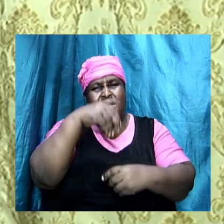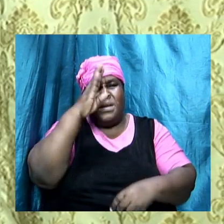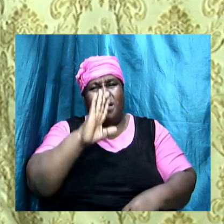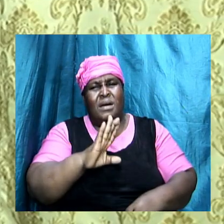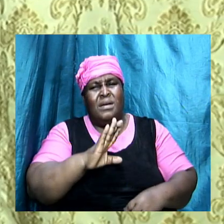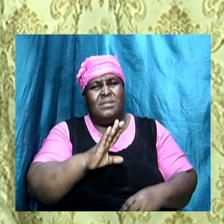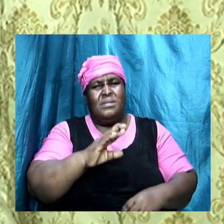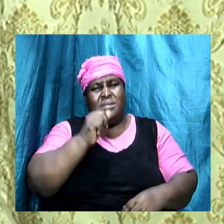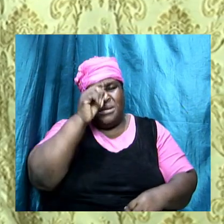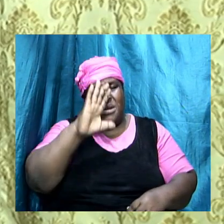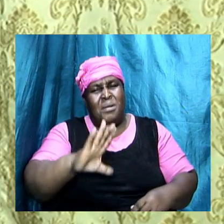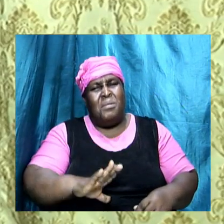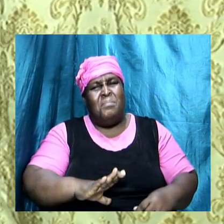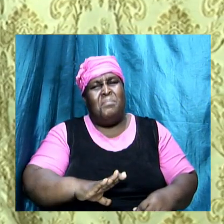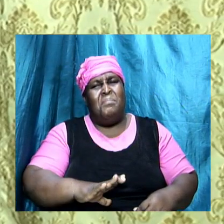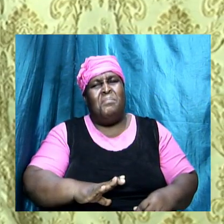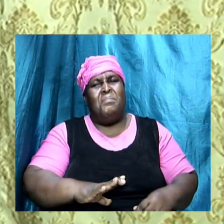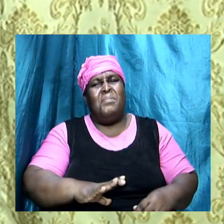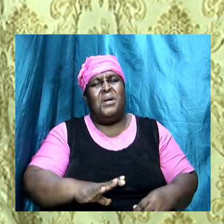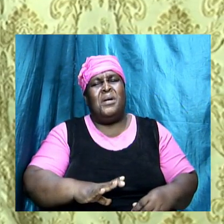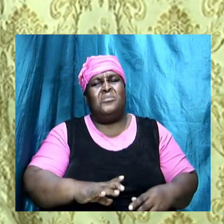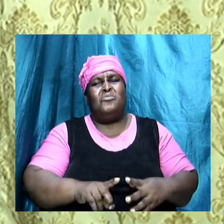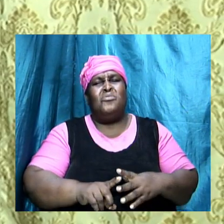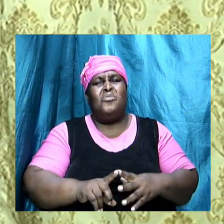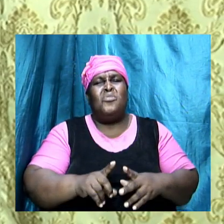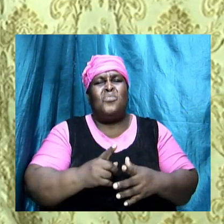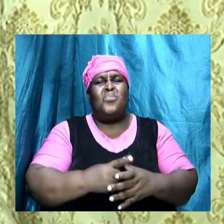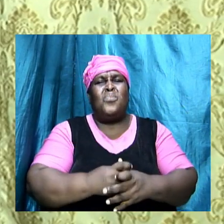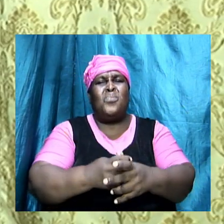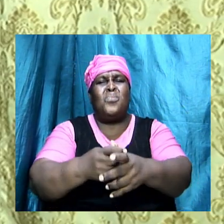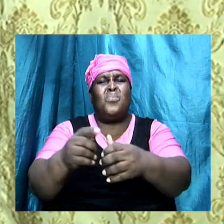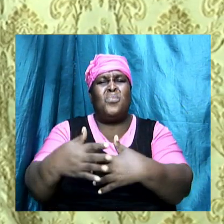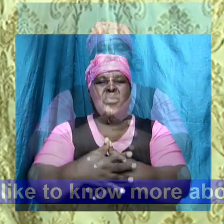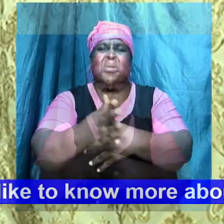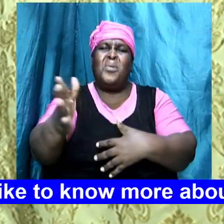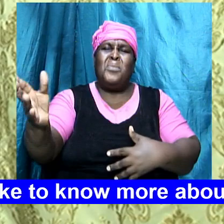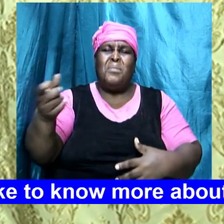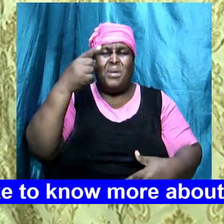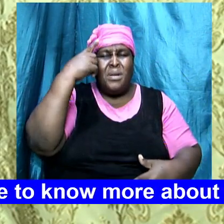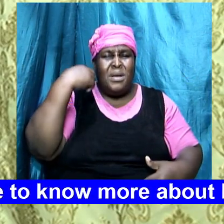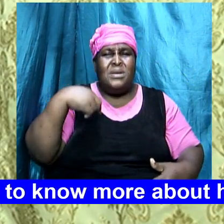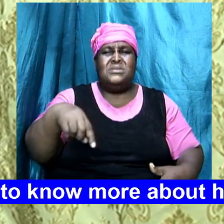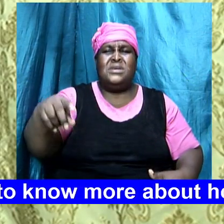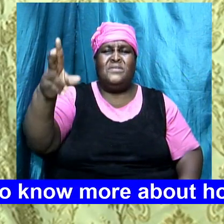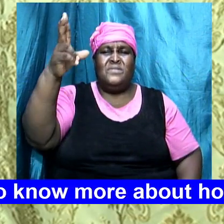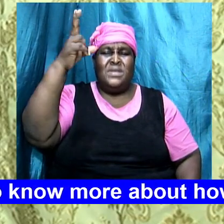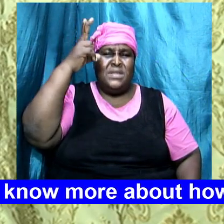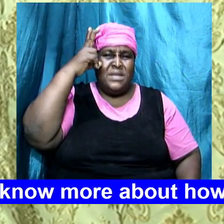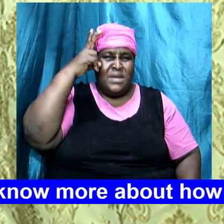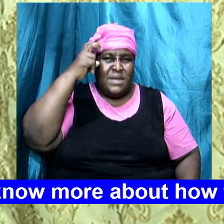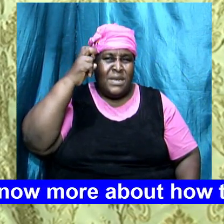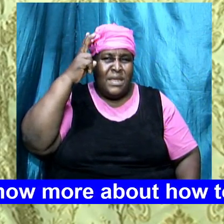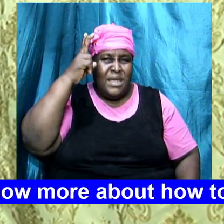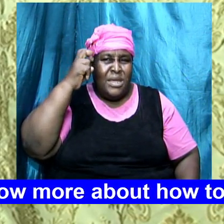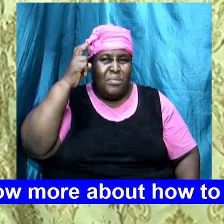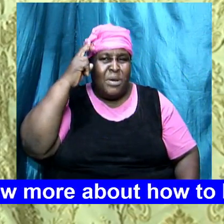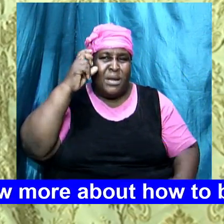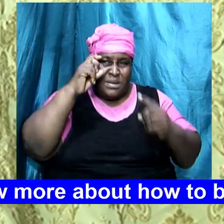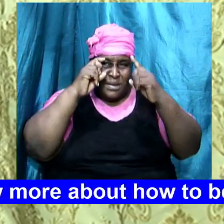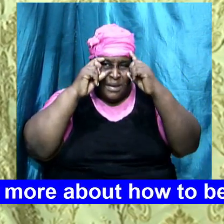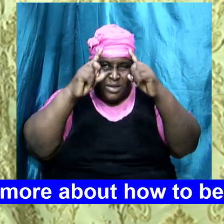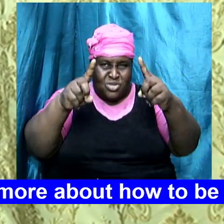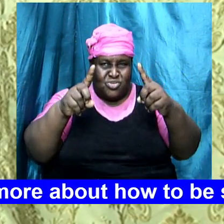Jezebel doctrine teaches you that almighty God